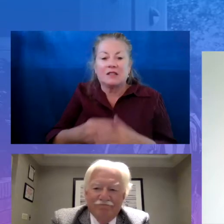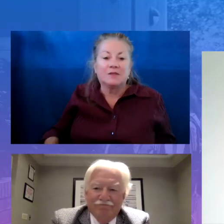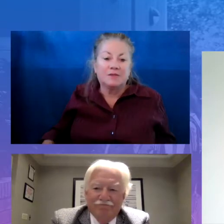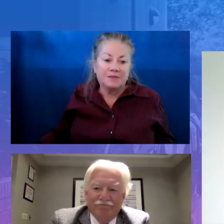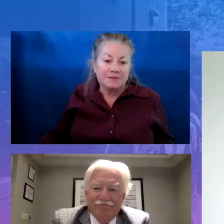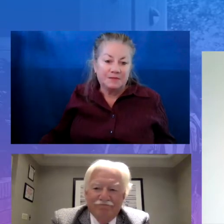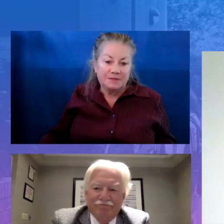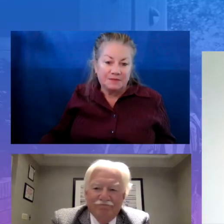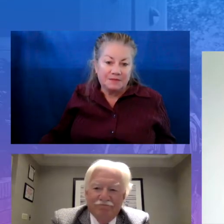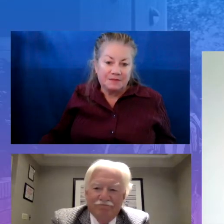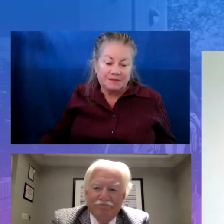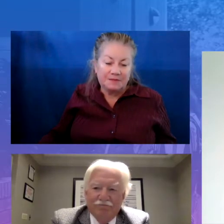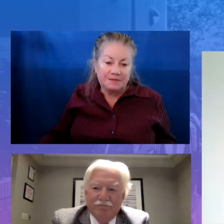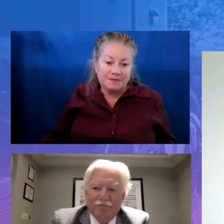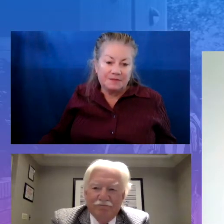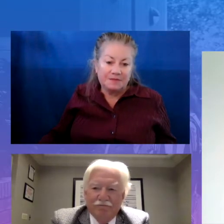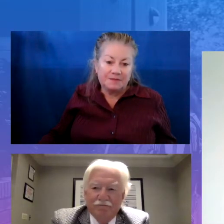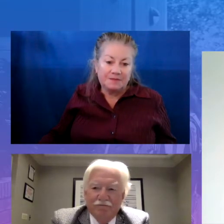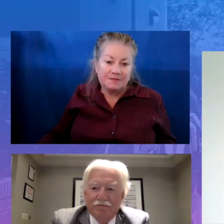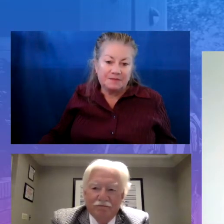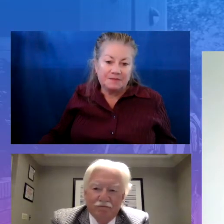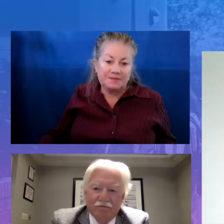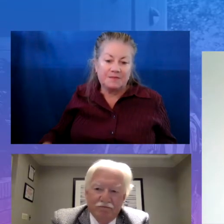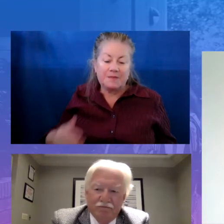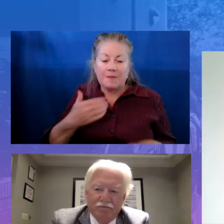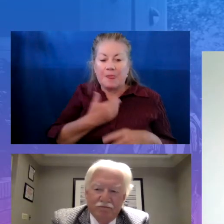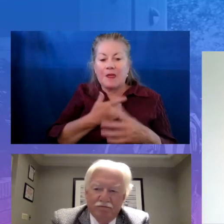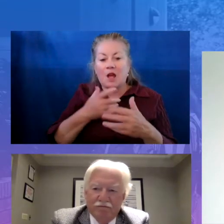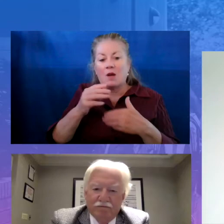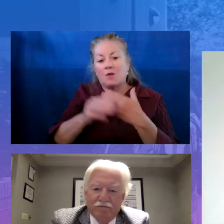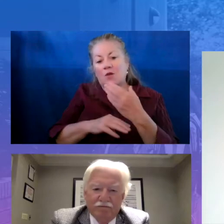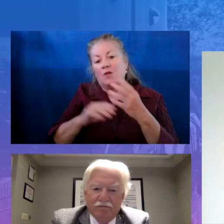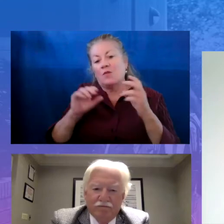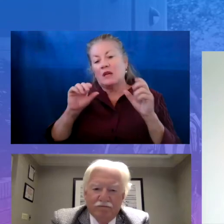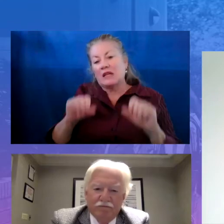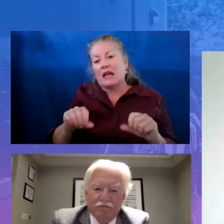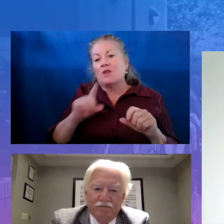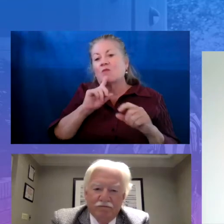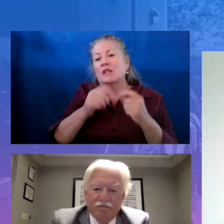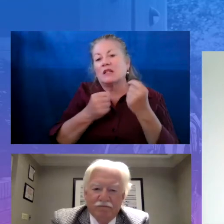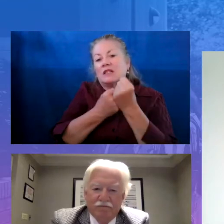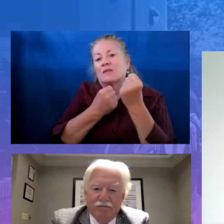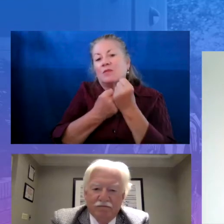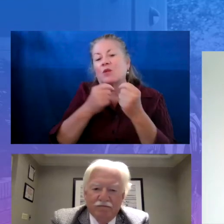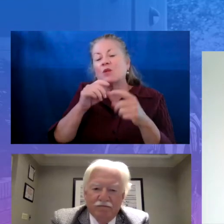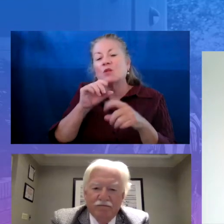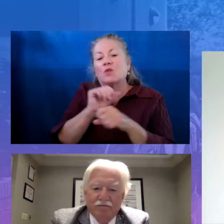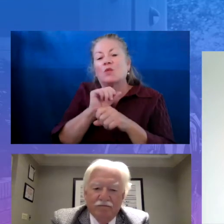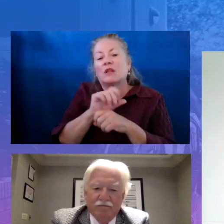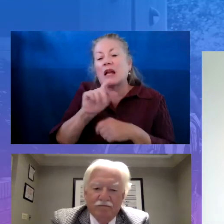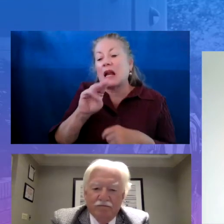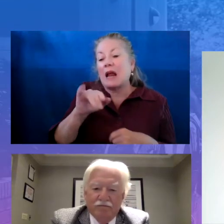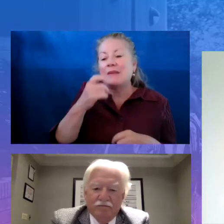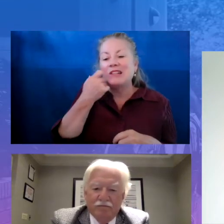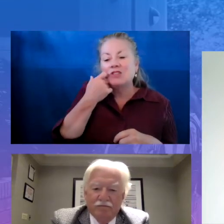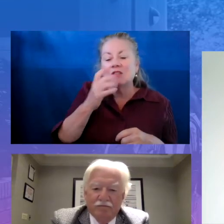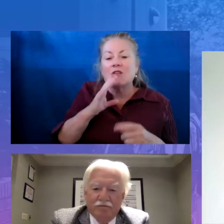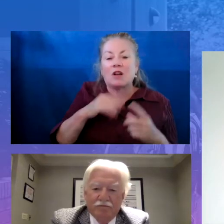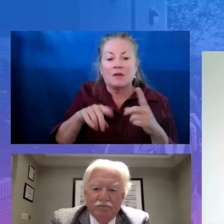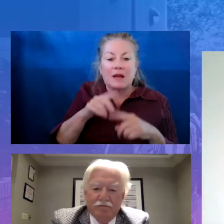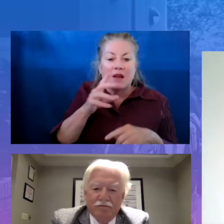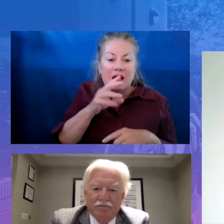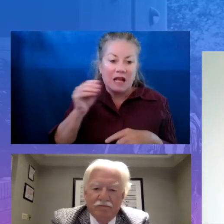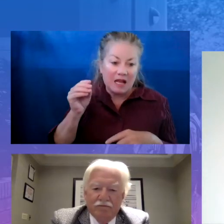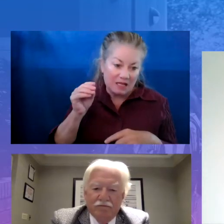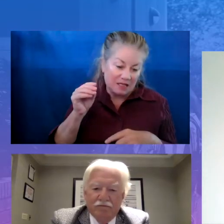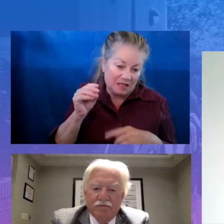And in our program, we've been able to really support the work that Amy just talked about and the different community